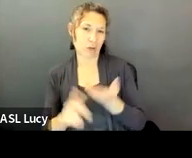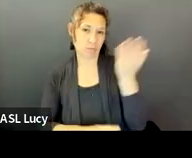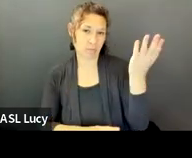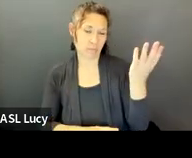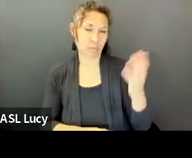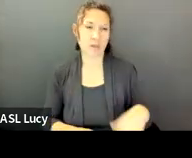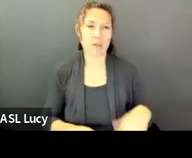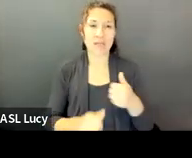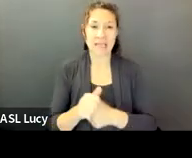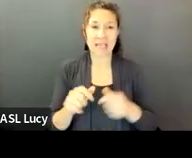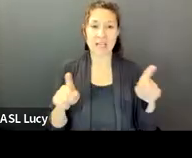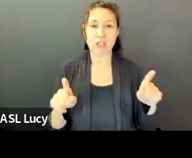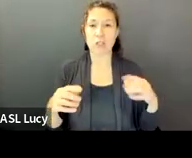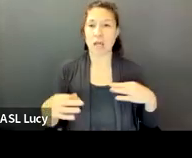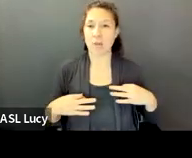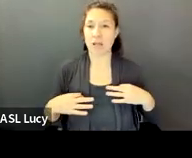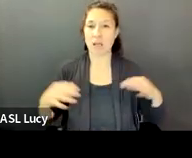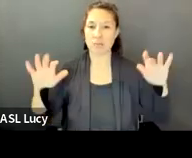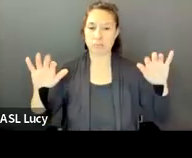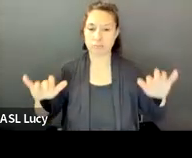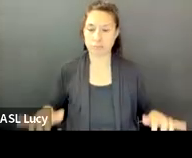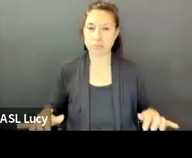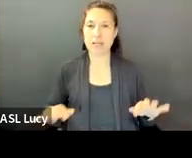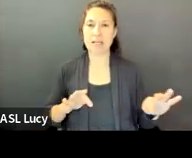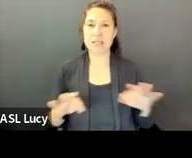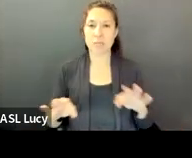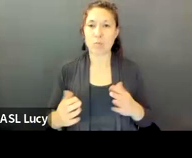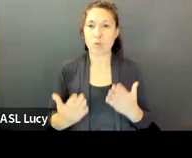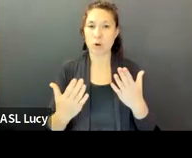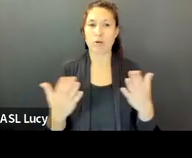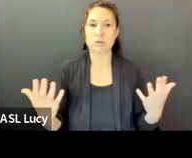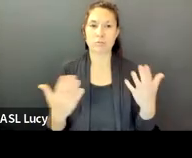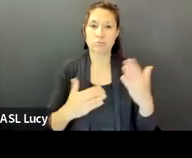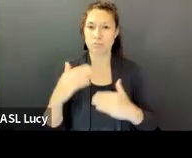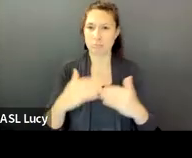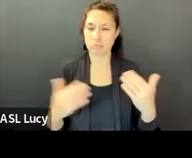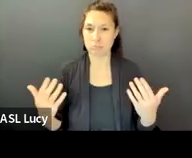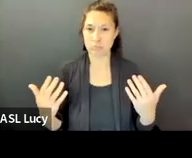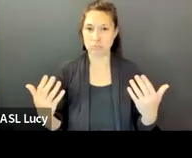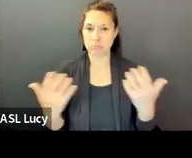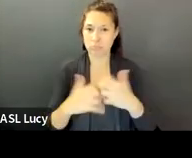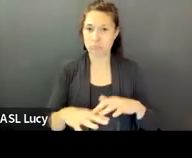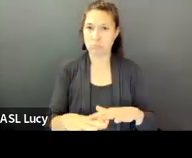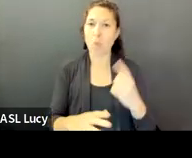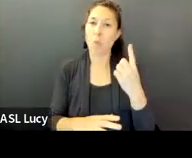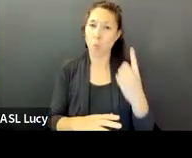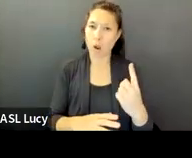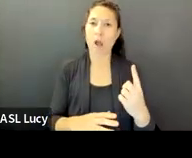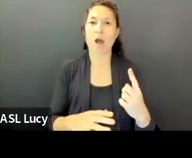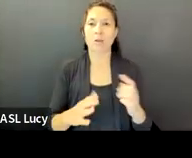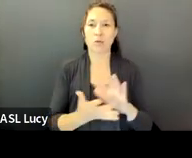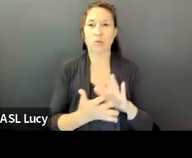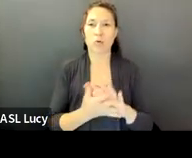in each application explained that our proposal is to build one new facility for the